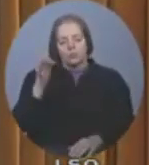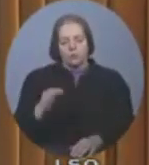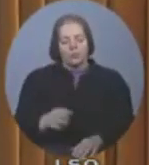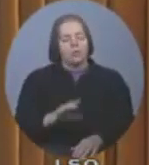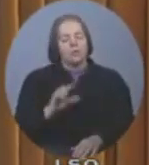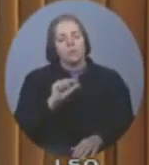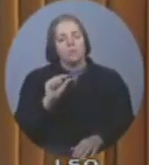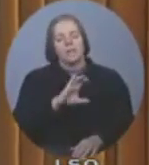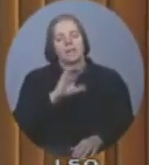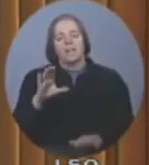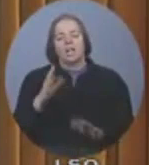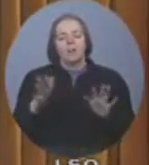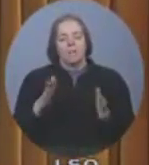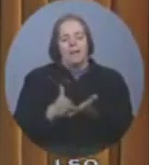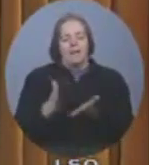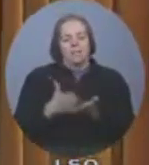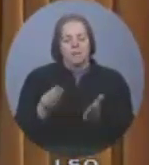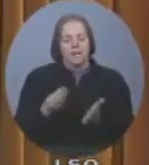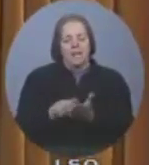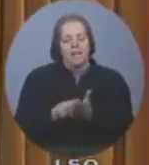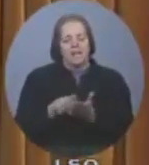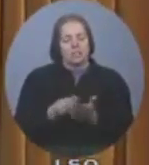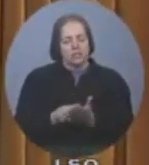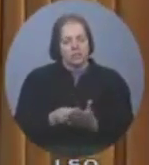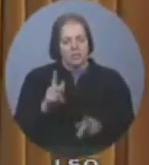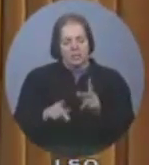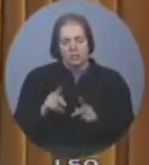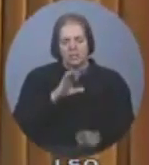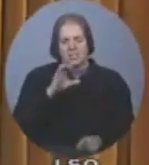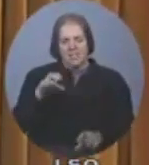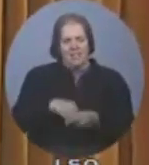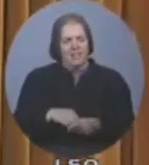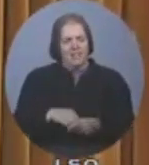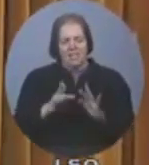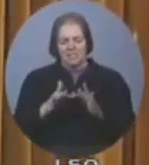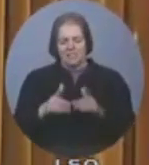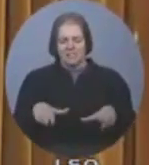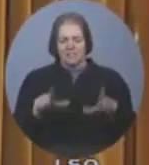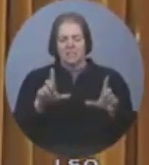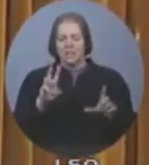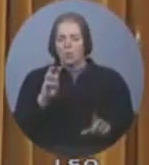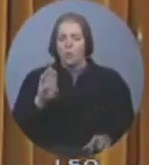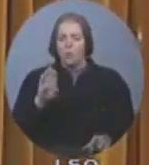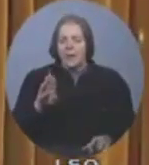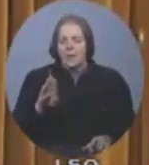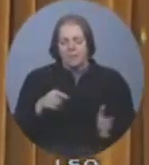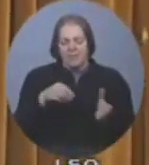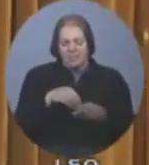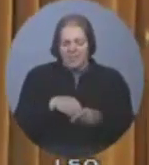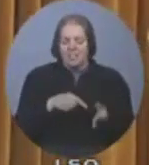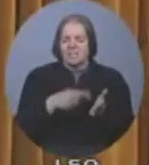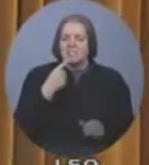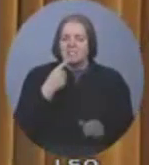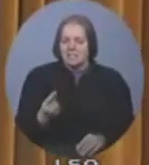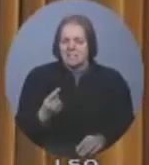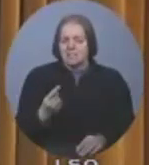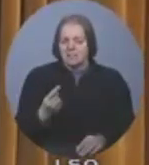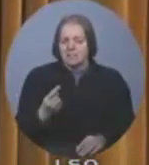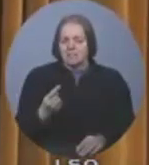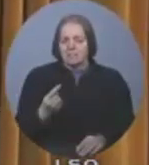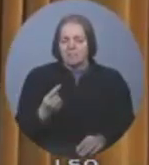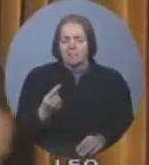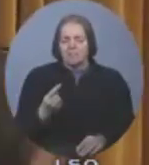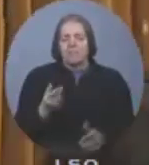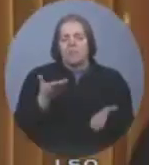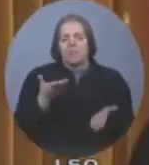taxpayers' money on a website that says about our future queen, and I quote, That's it, Princess. Clean yourself up